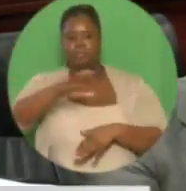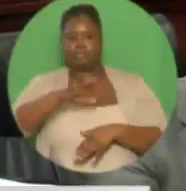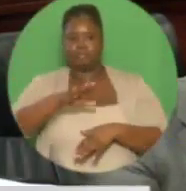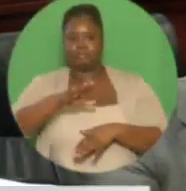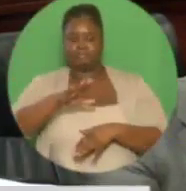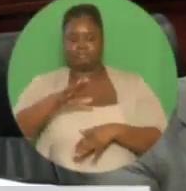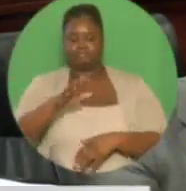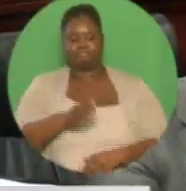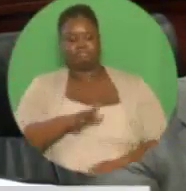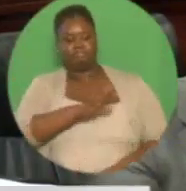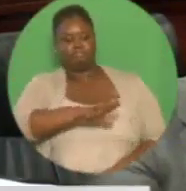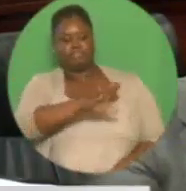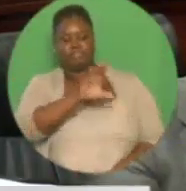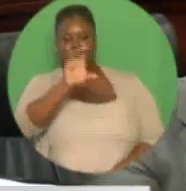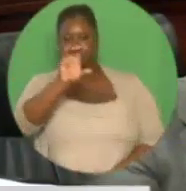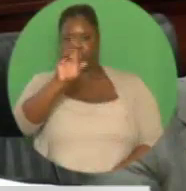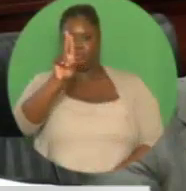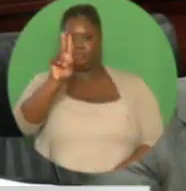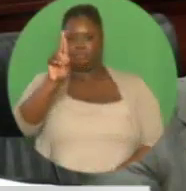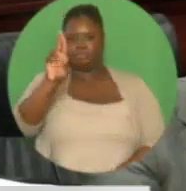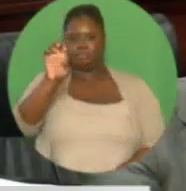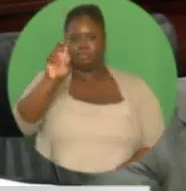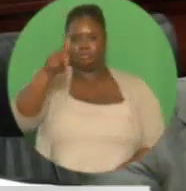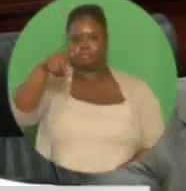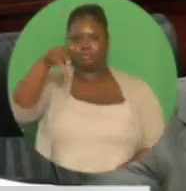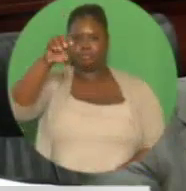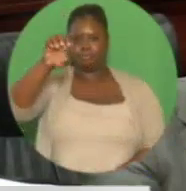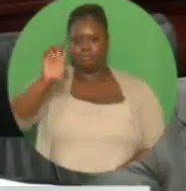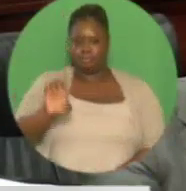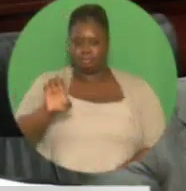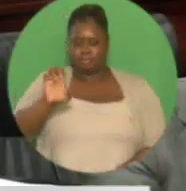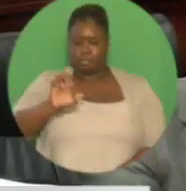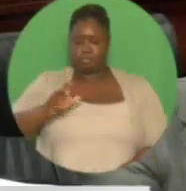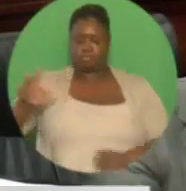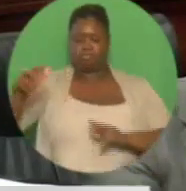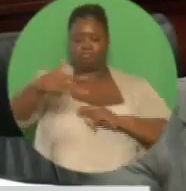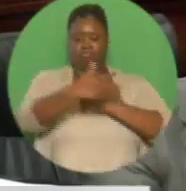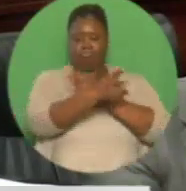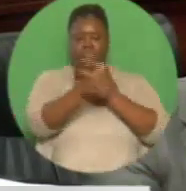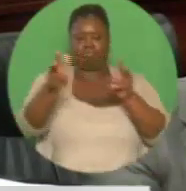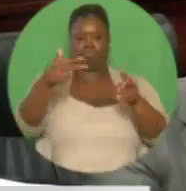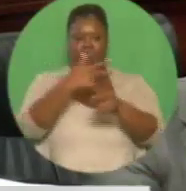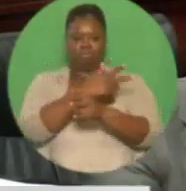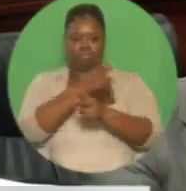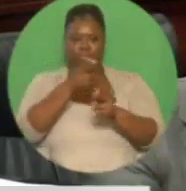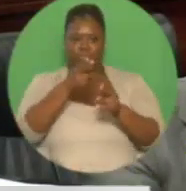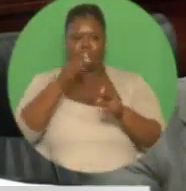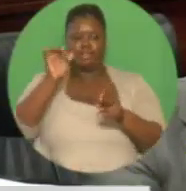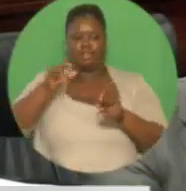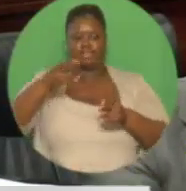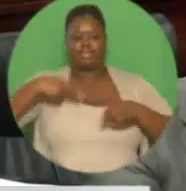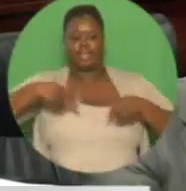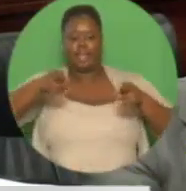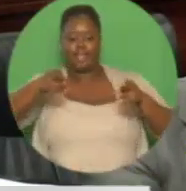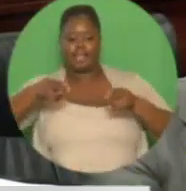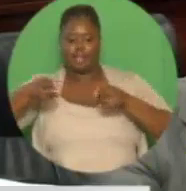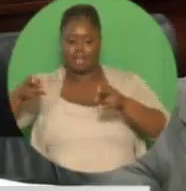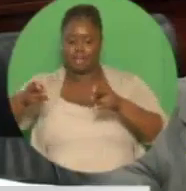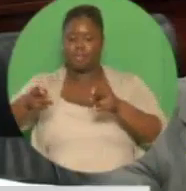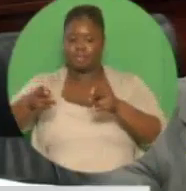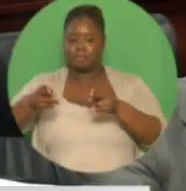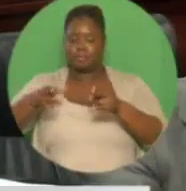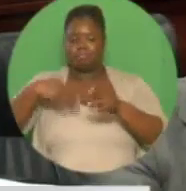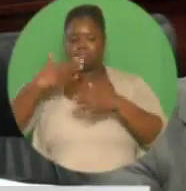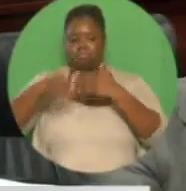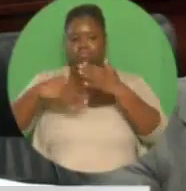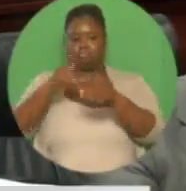Interchange, which is slated for completion in 2019, is continuing the process for the removal of traffic lights along